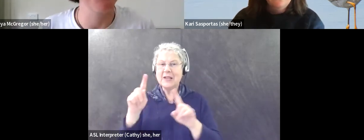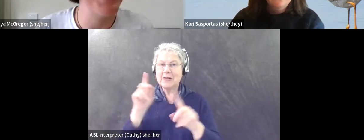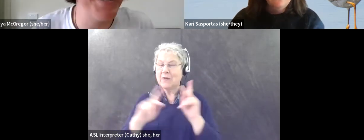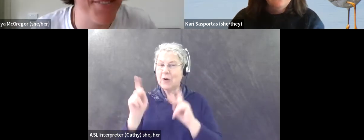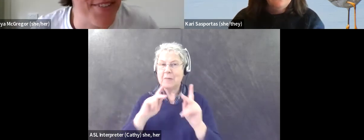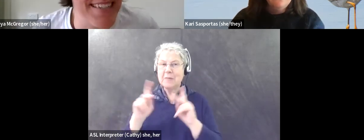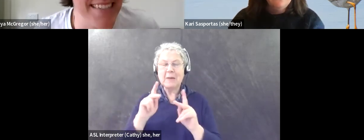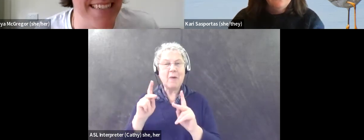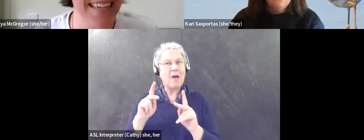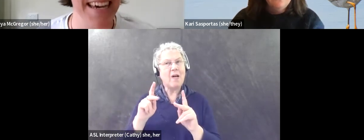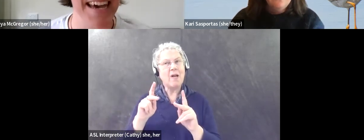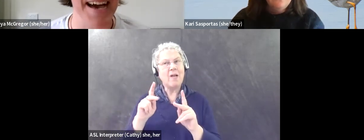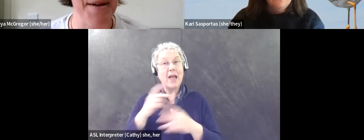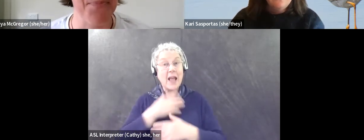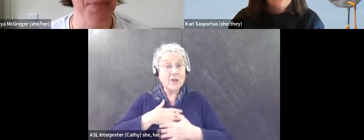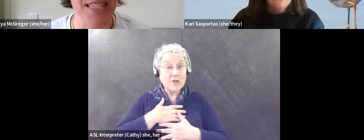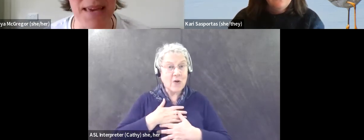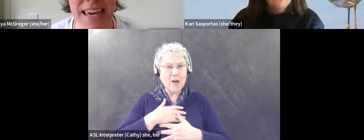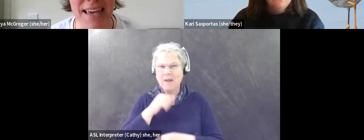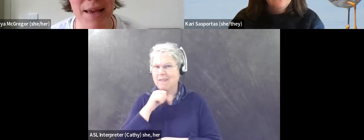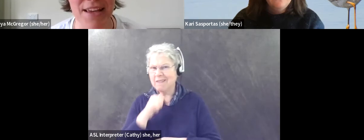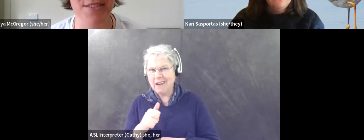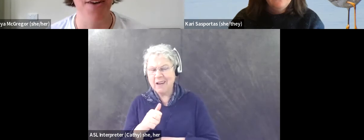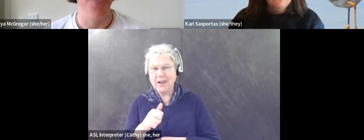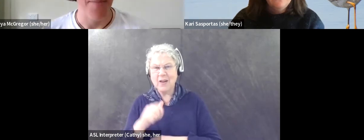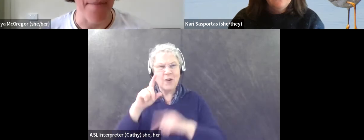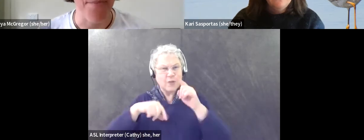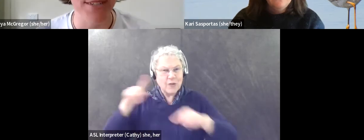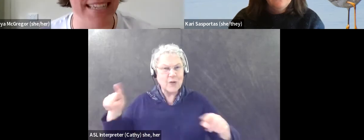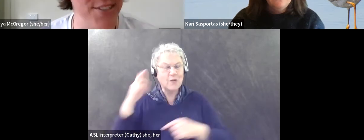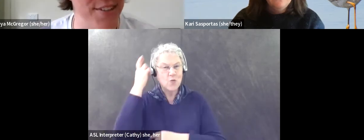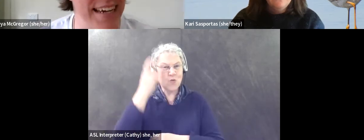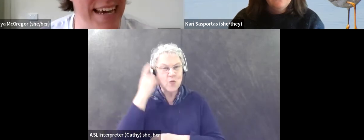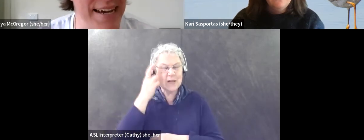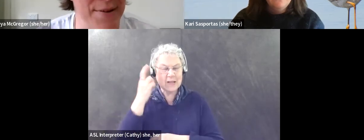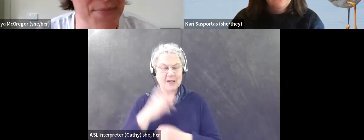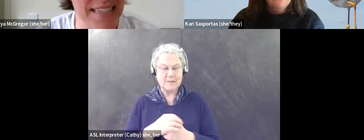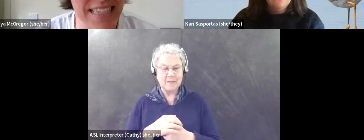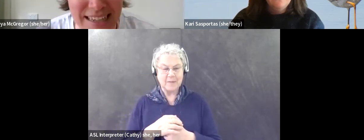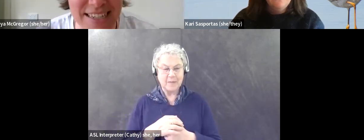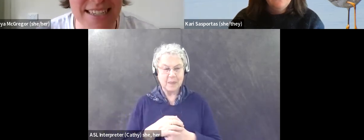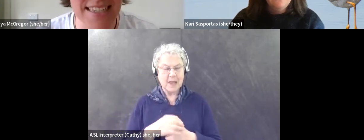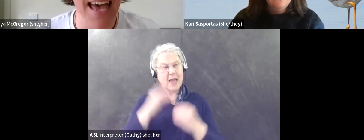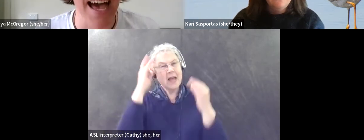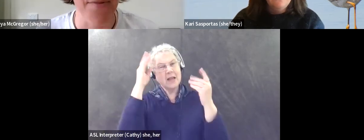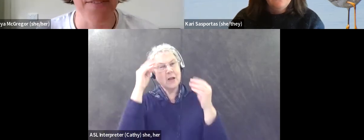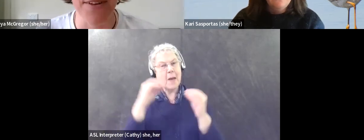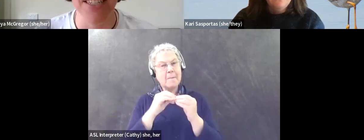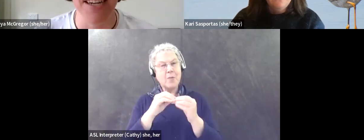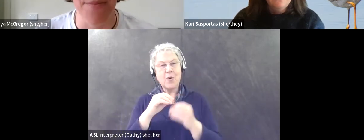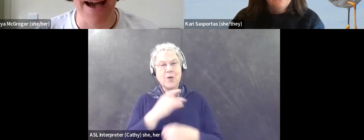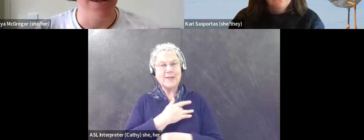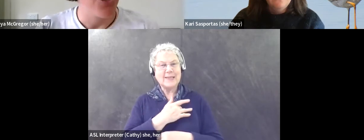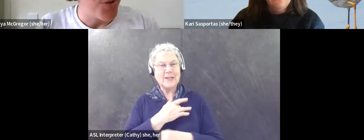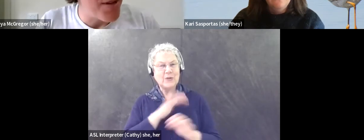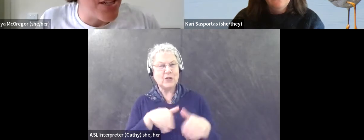people for a bunch of different reasons. Um, speaking as about more sensory, um, challenges, um, I have a